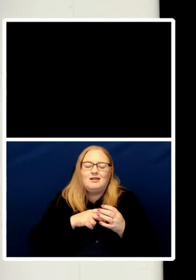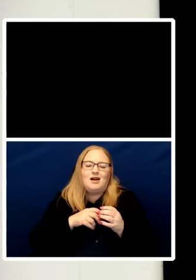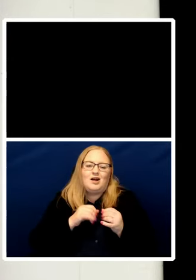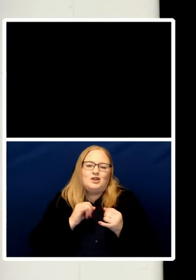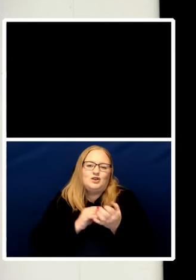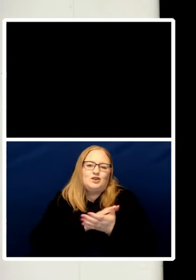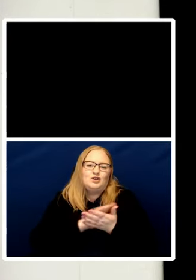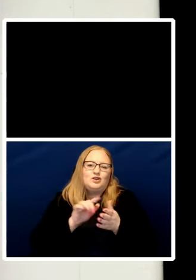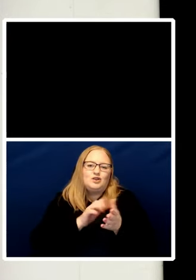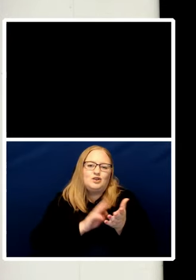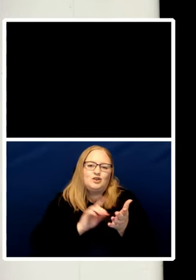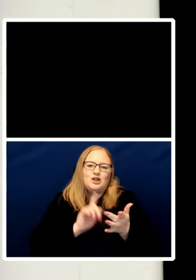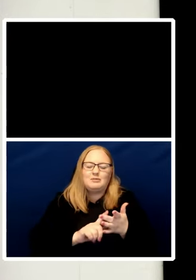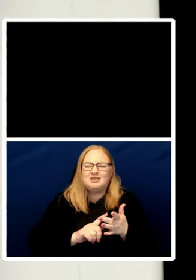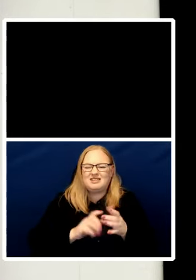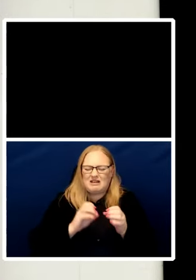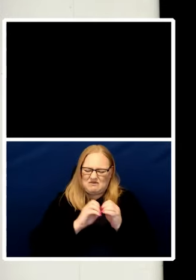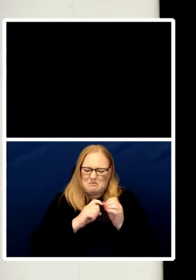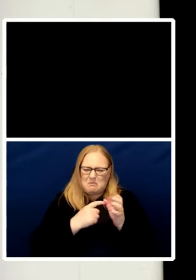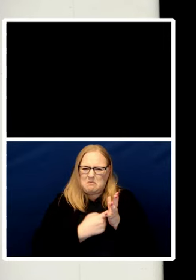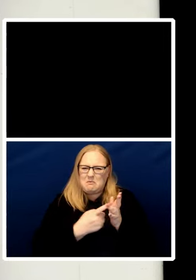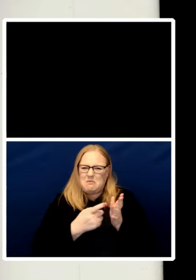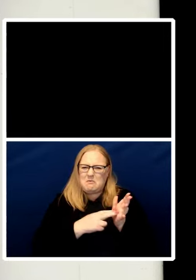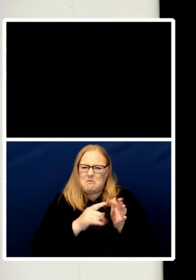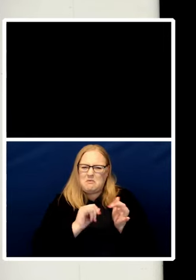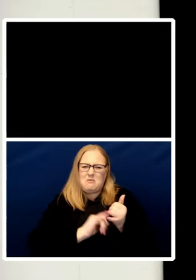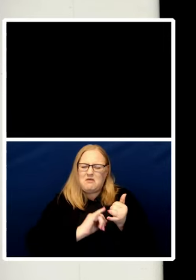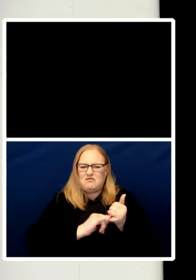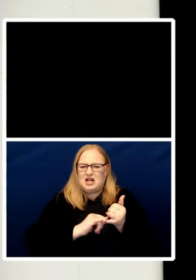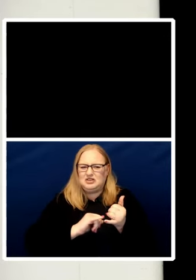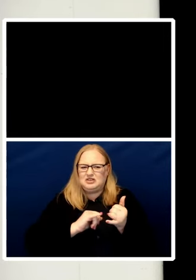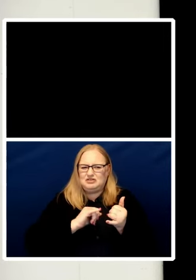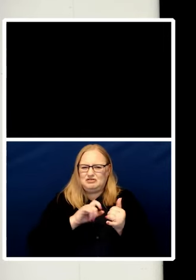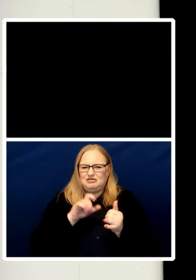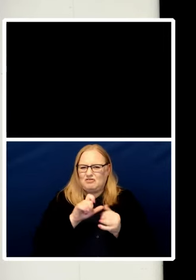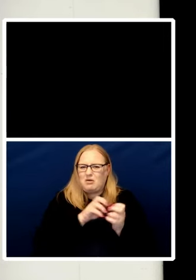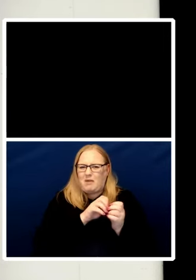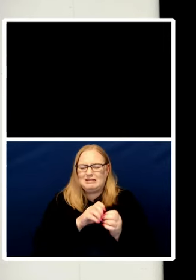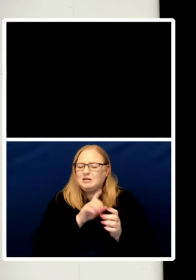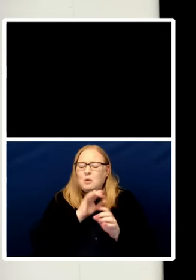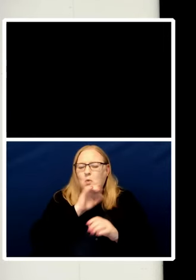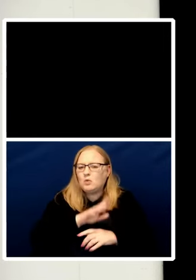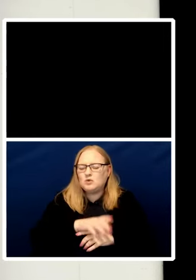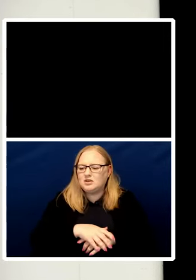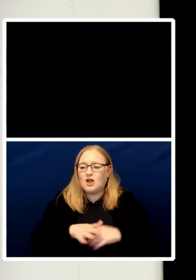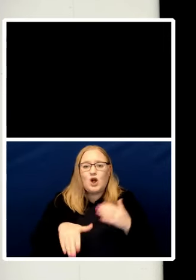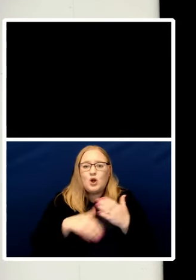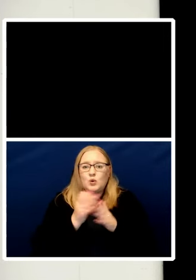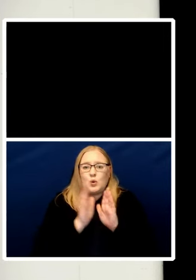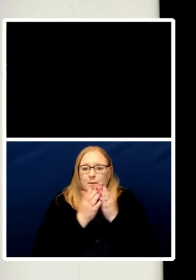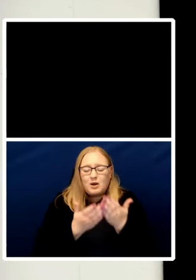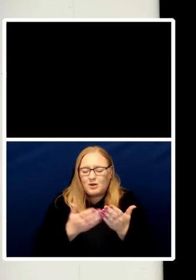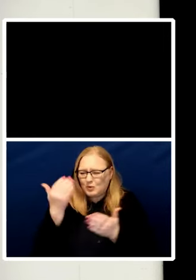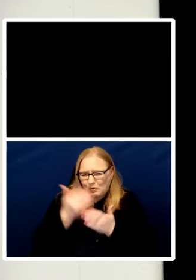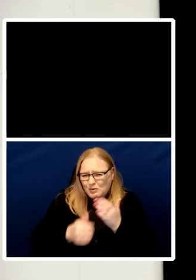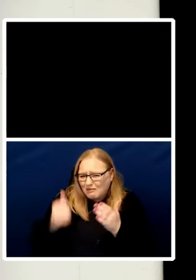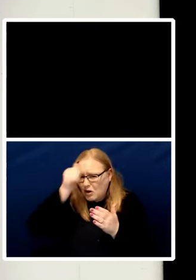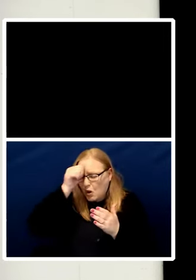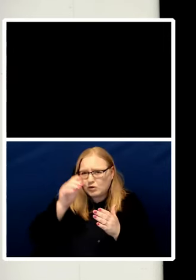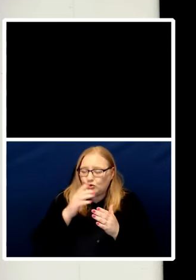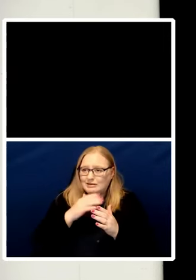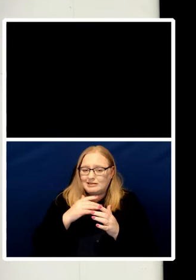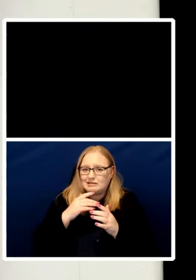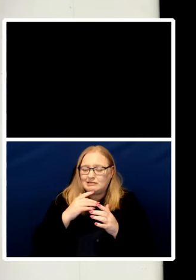vogue you'd never know from this book by the way that she is people who don't know about our antiquated system would think this was a different